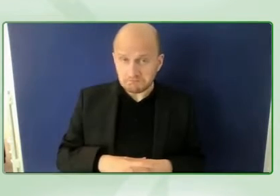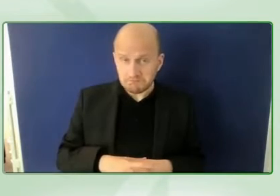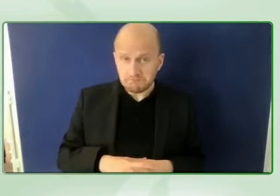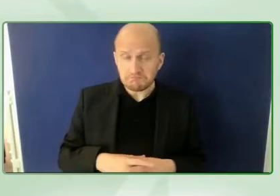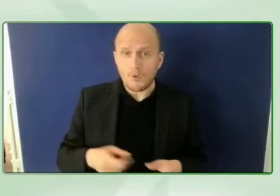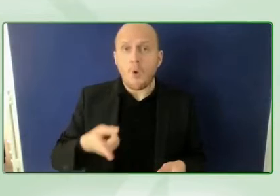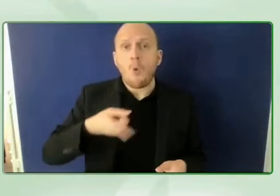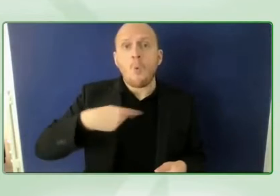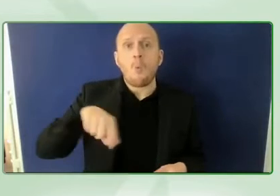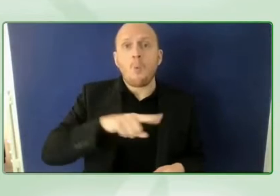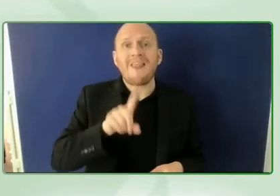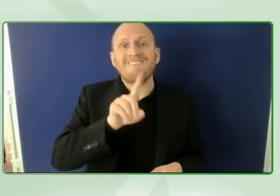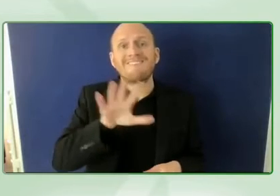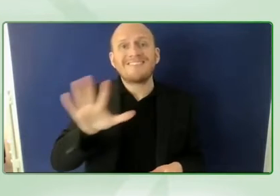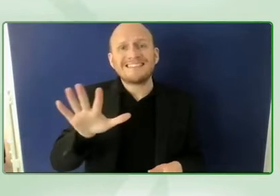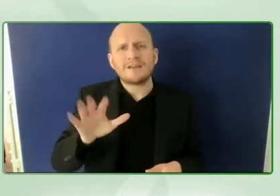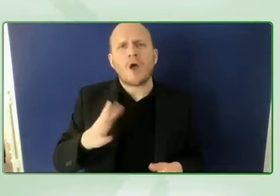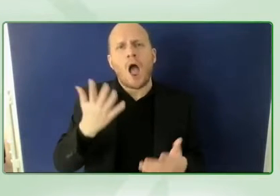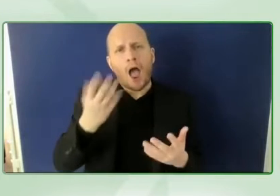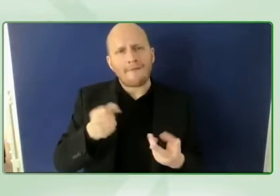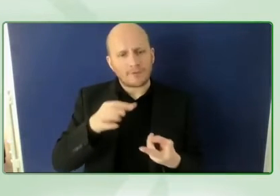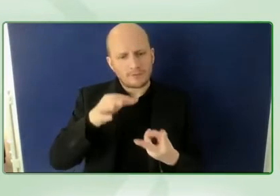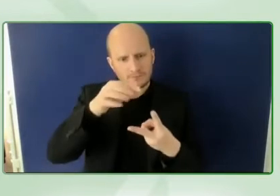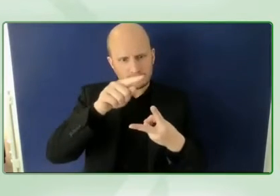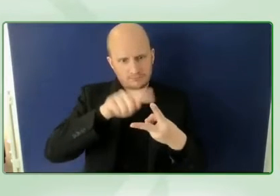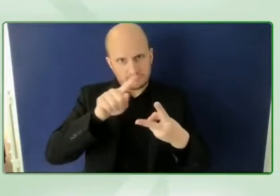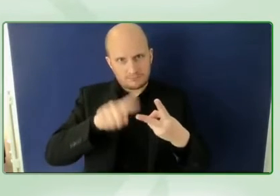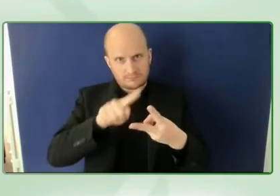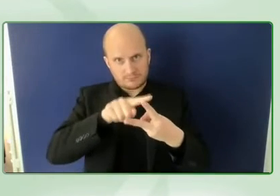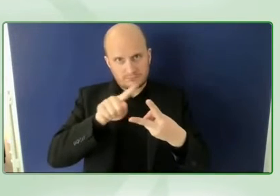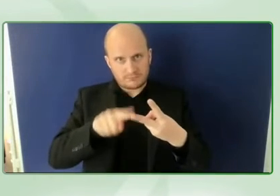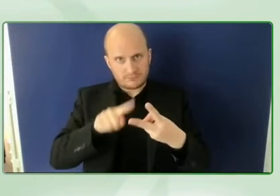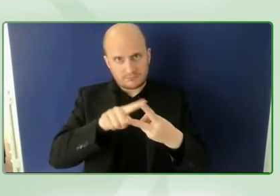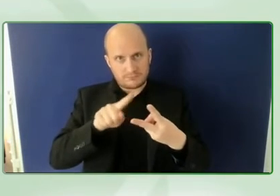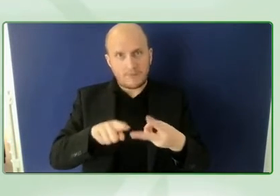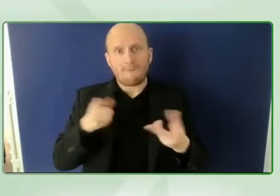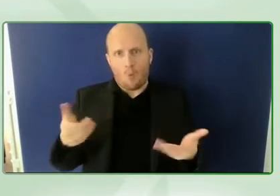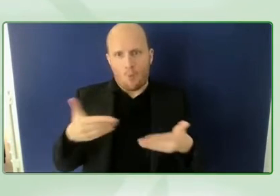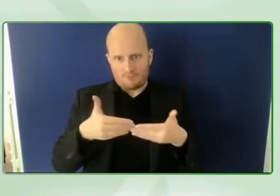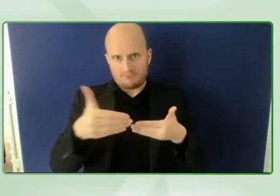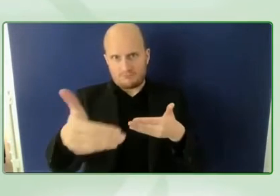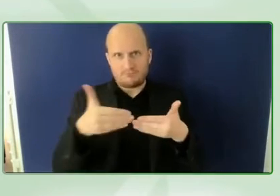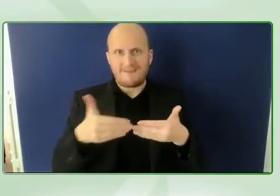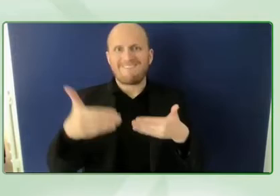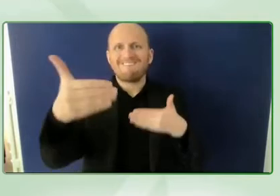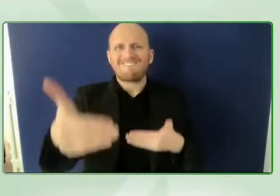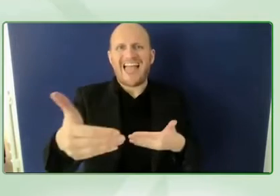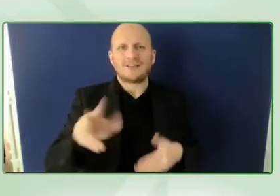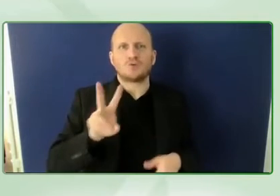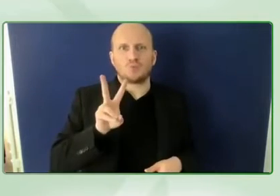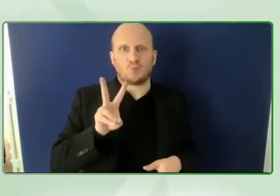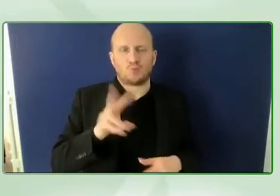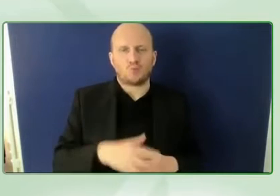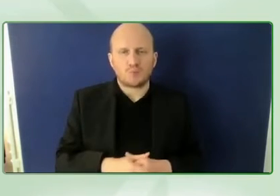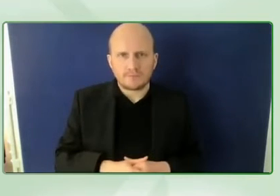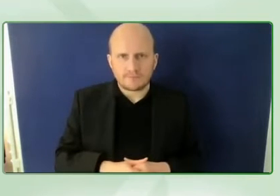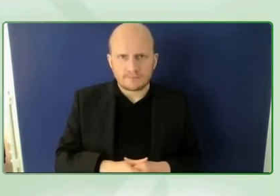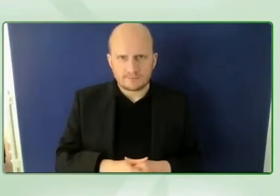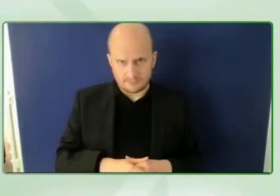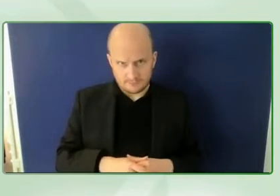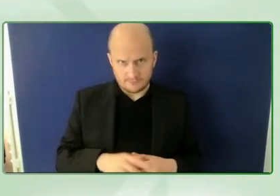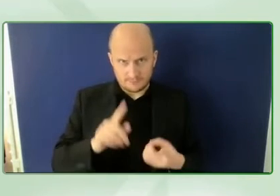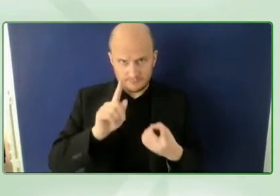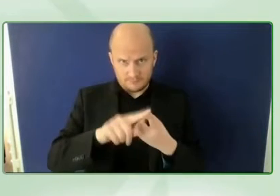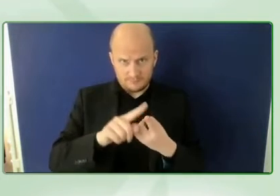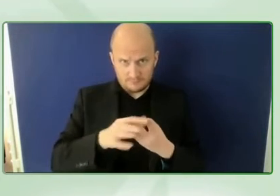two strands to it going forward as we as we embark on phase two um the uh the first strand is a